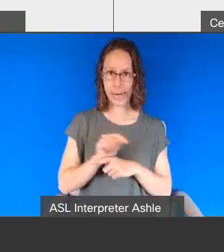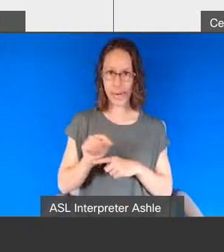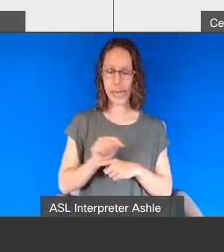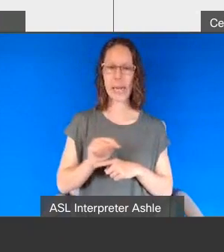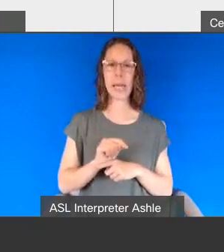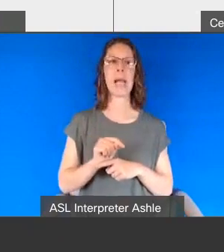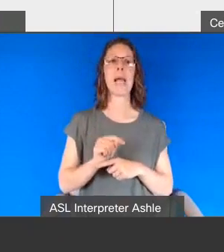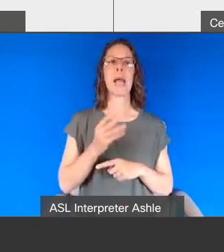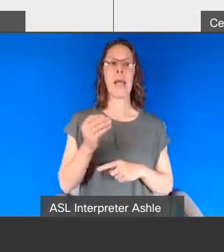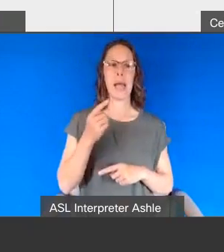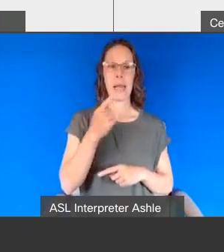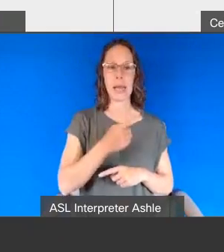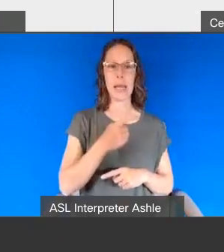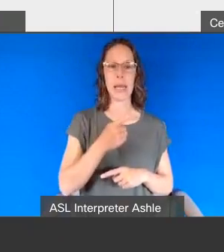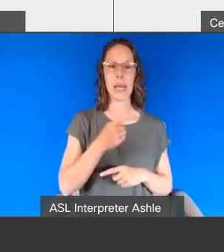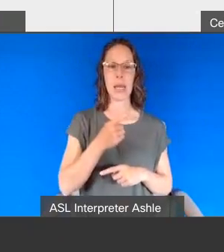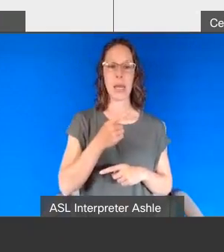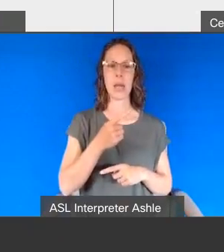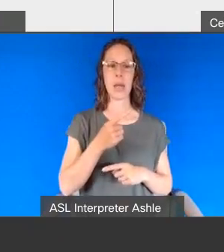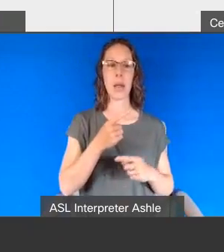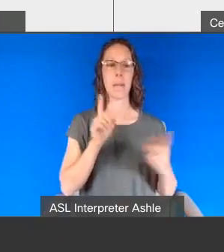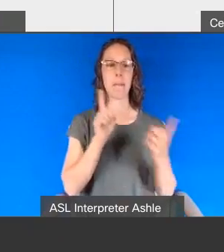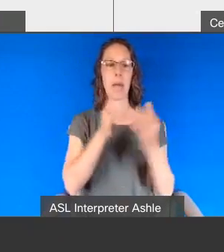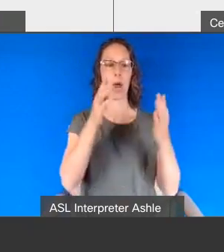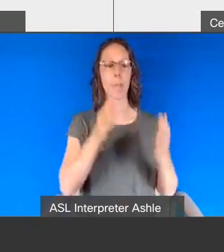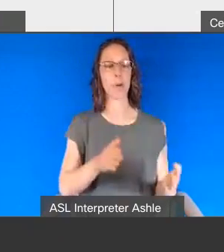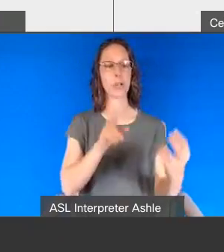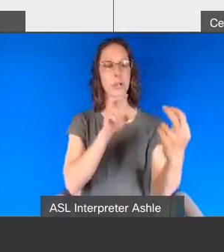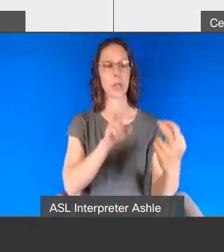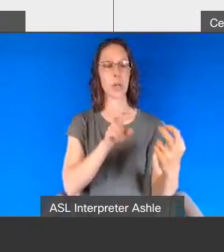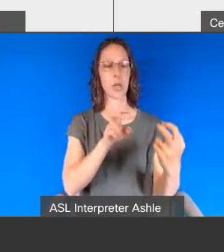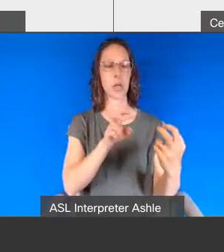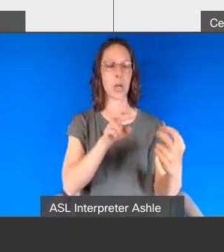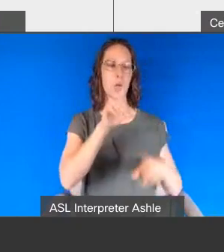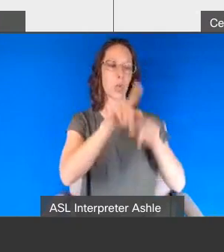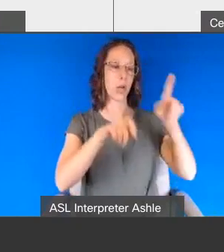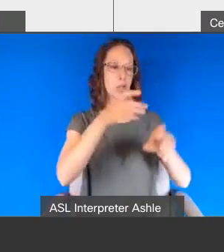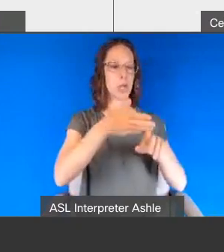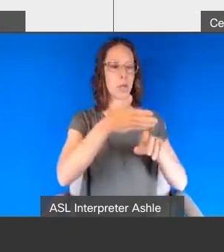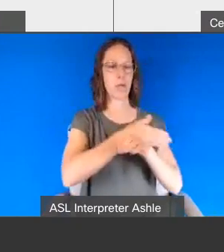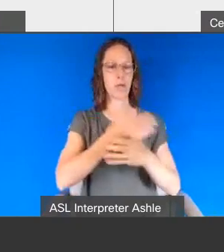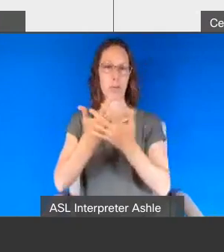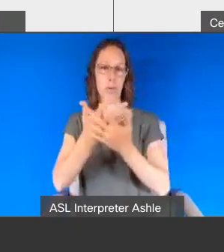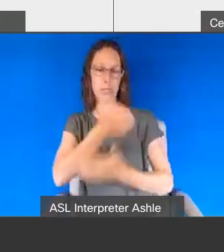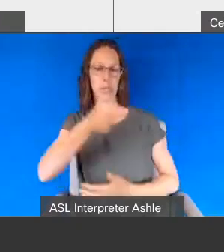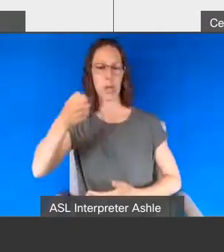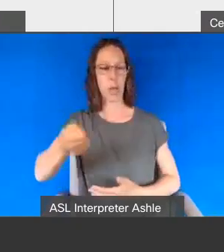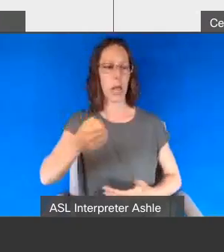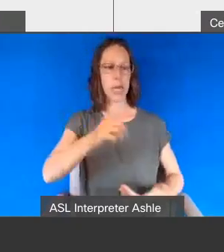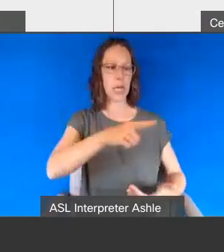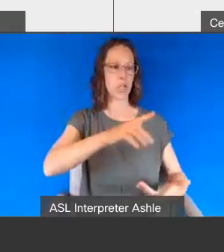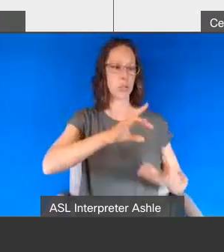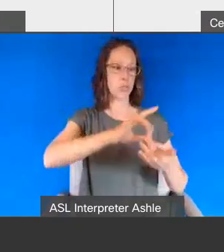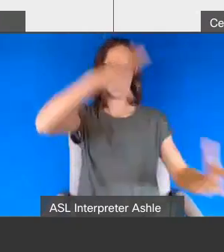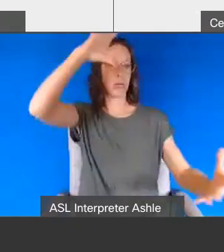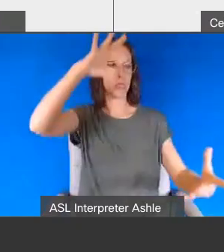was processing an individual who suddenly went in went you know went nuts he was